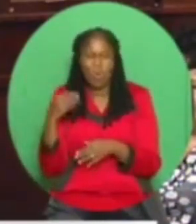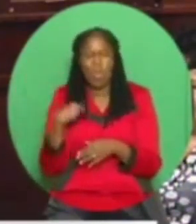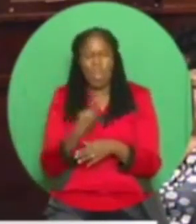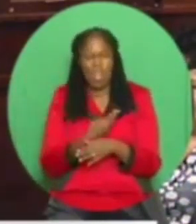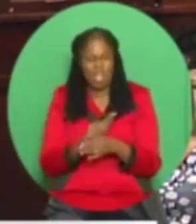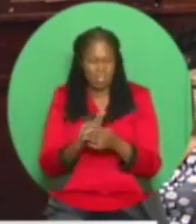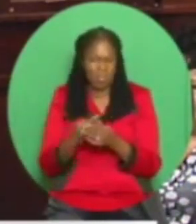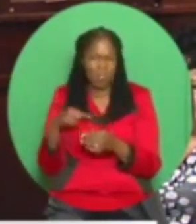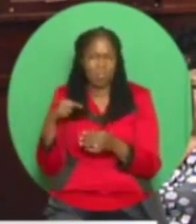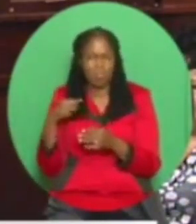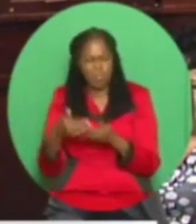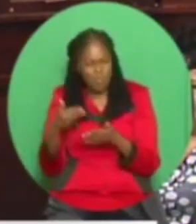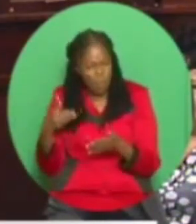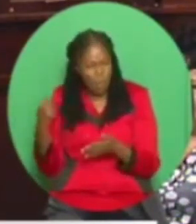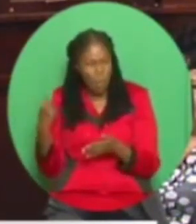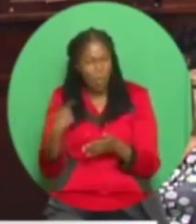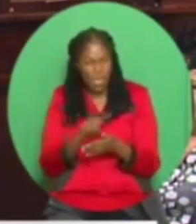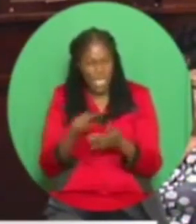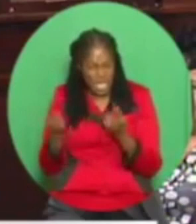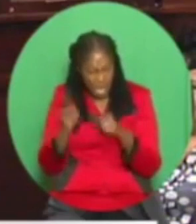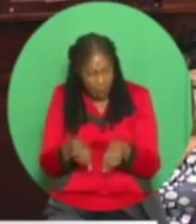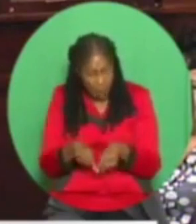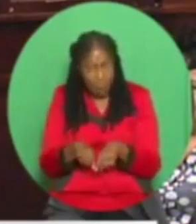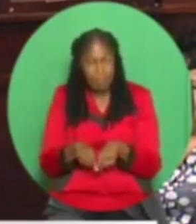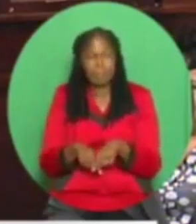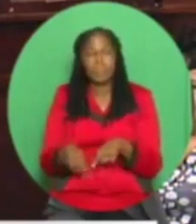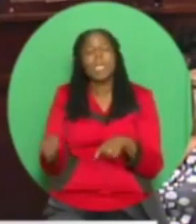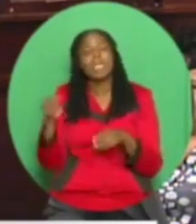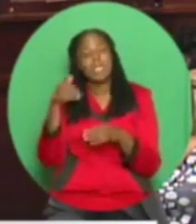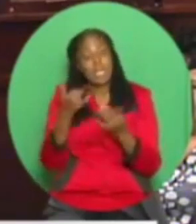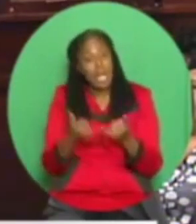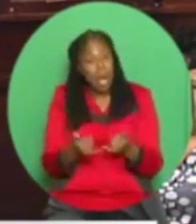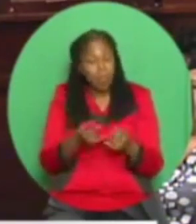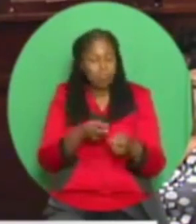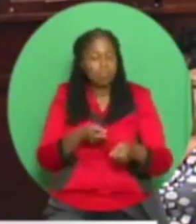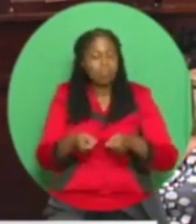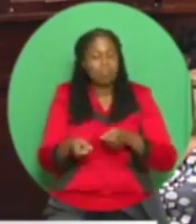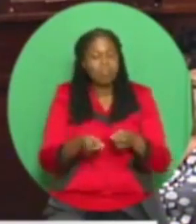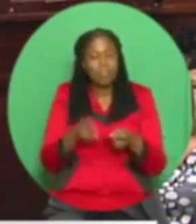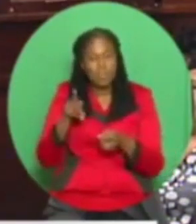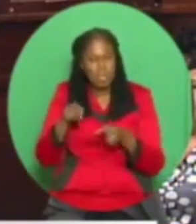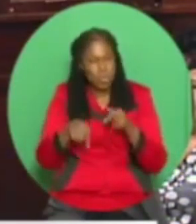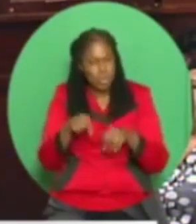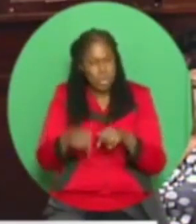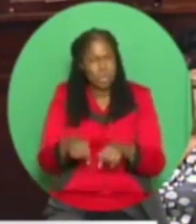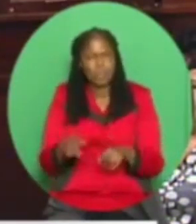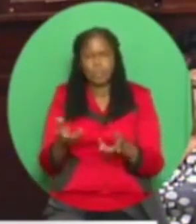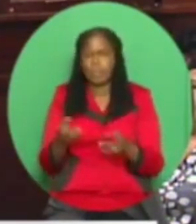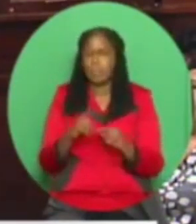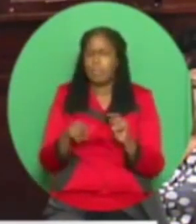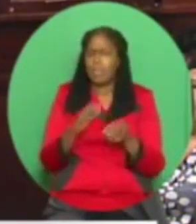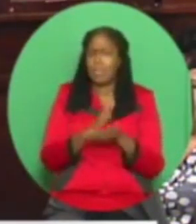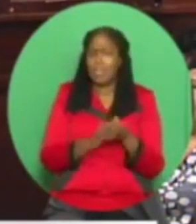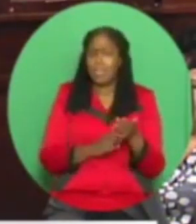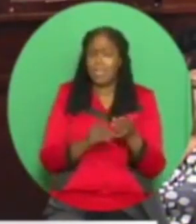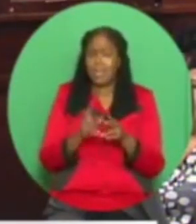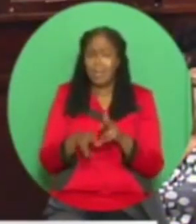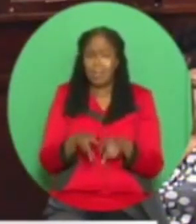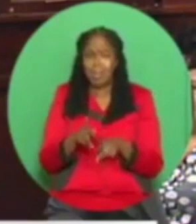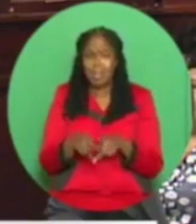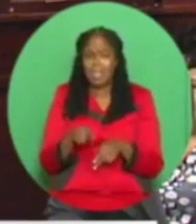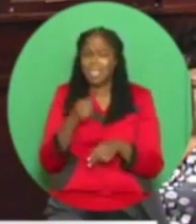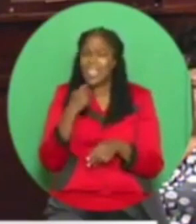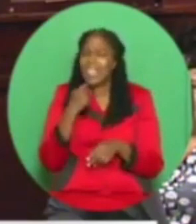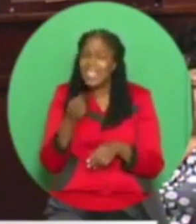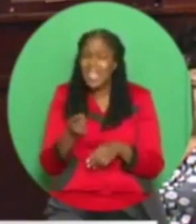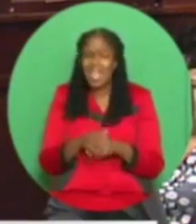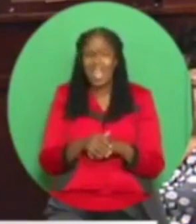Some of us were there, but a bigger group. They raised their voices when they saw what was happening. That administration ignores